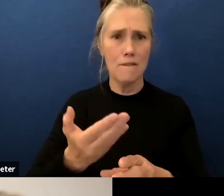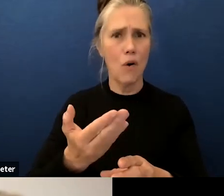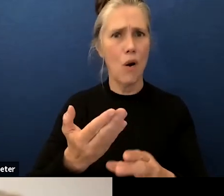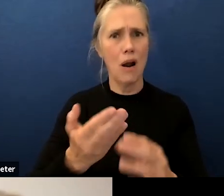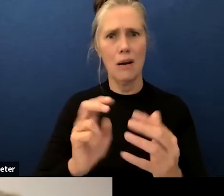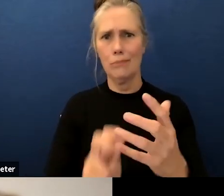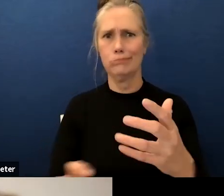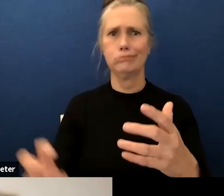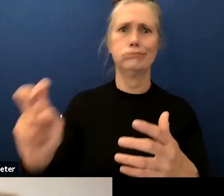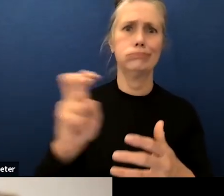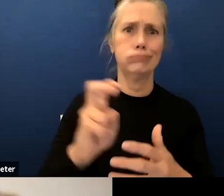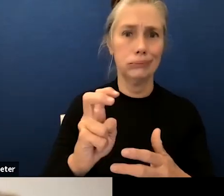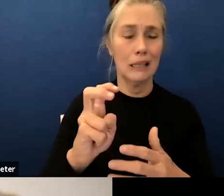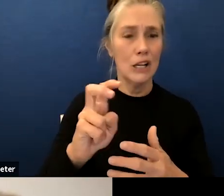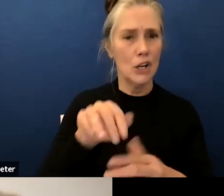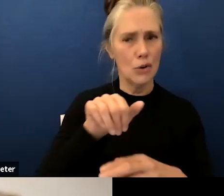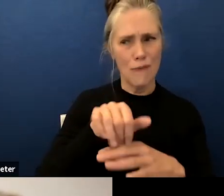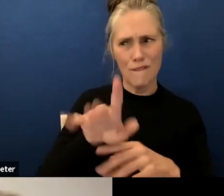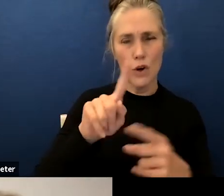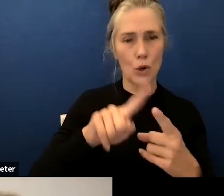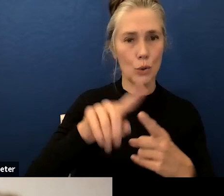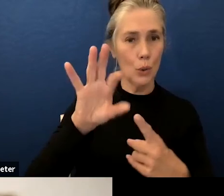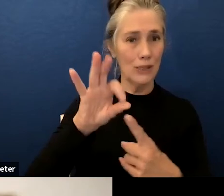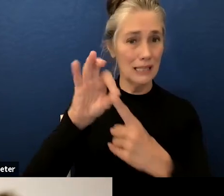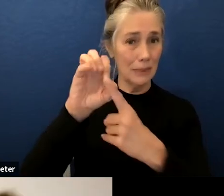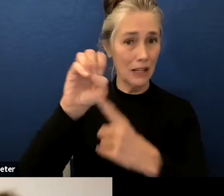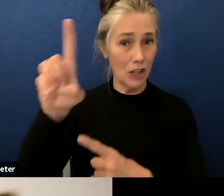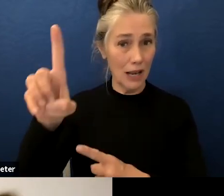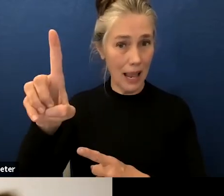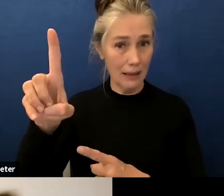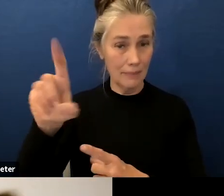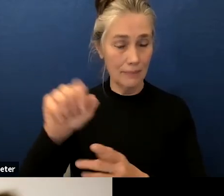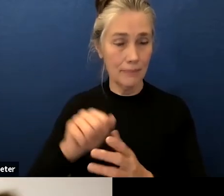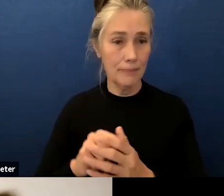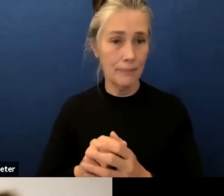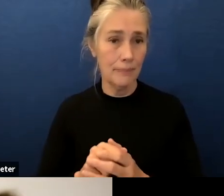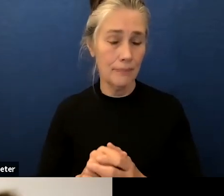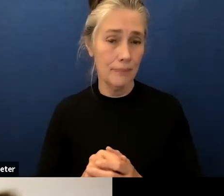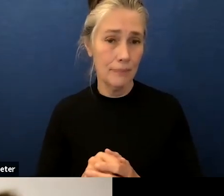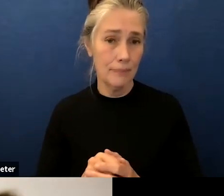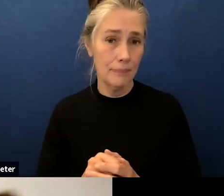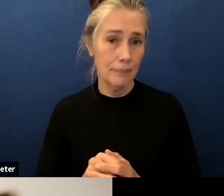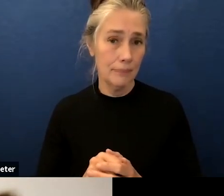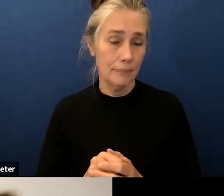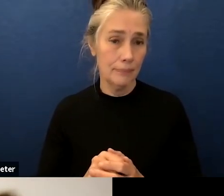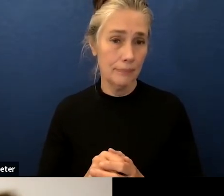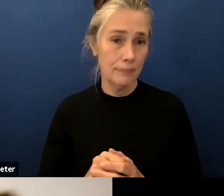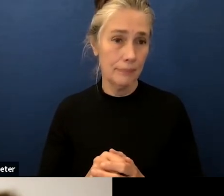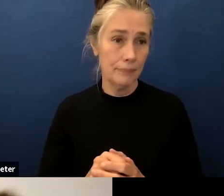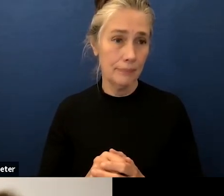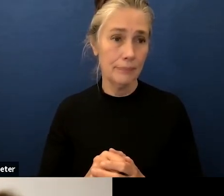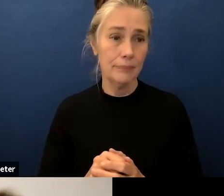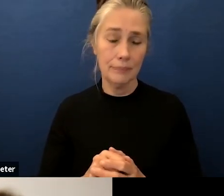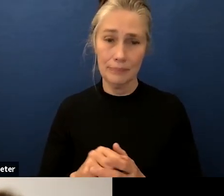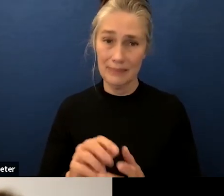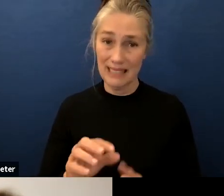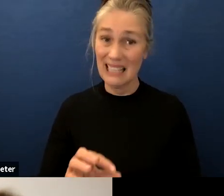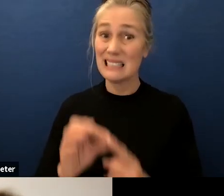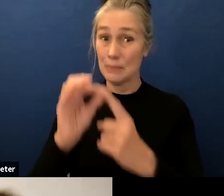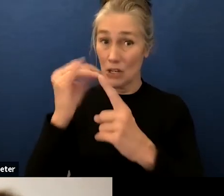and that's especially important for um for our eml students